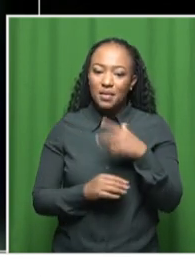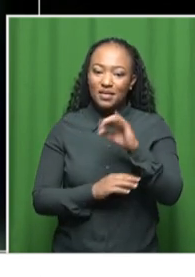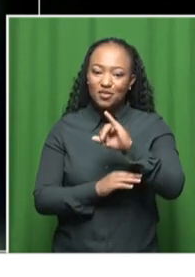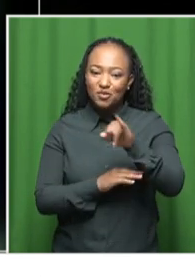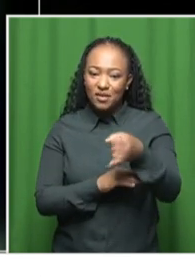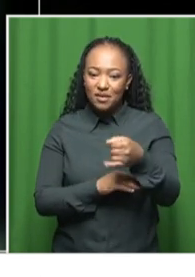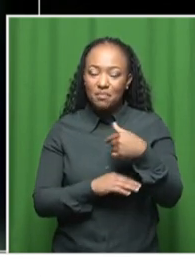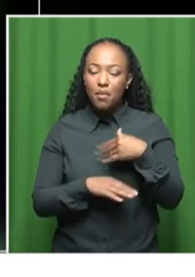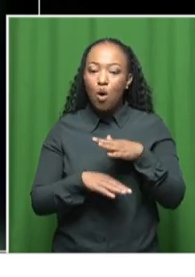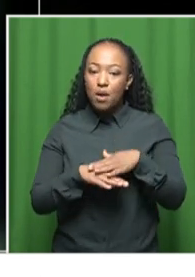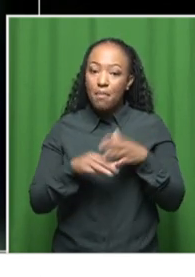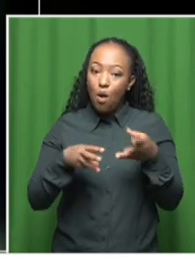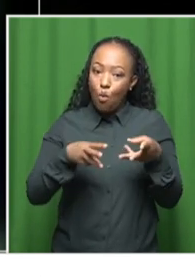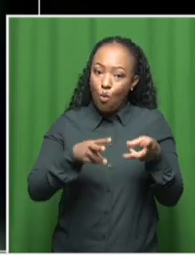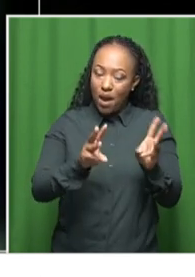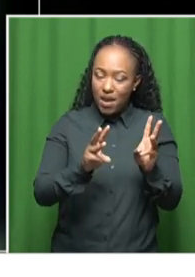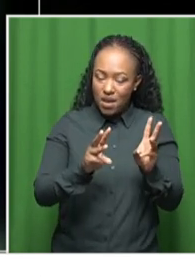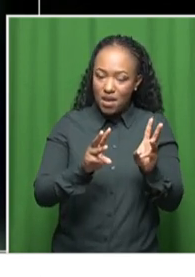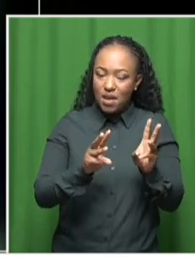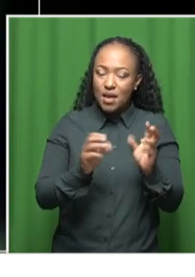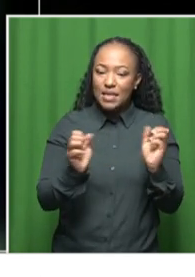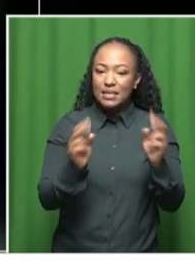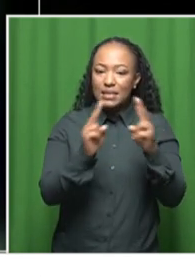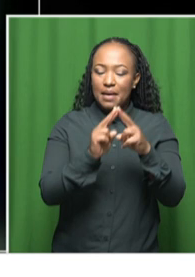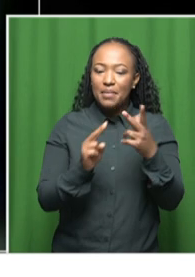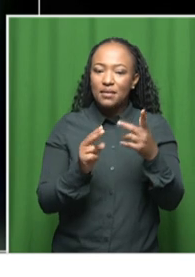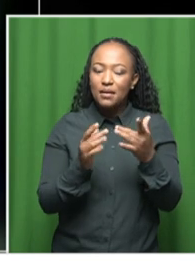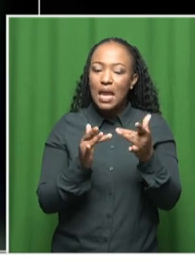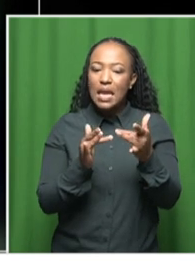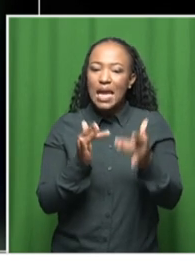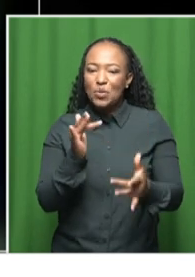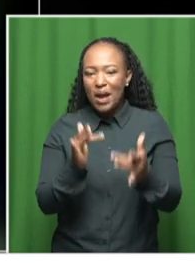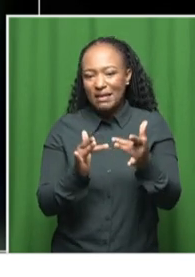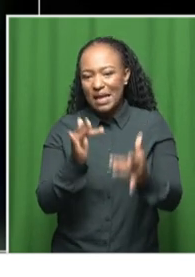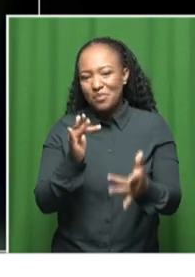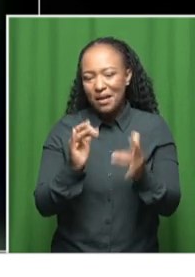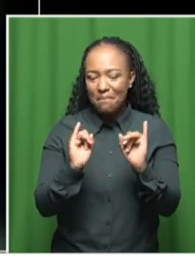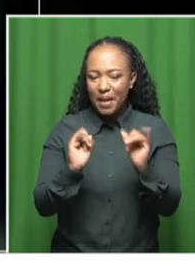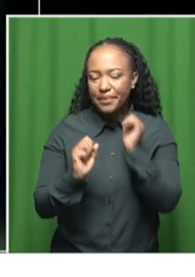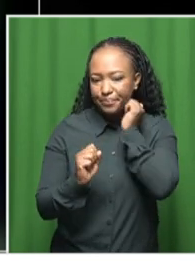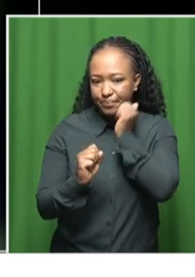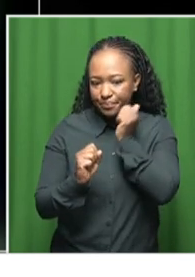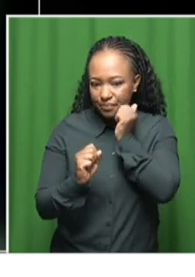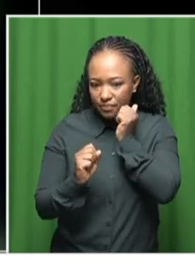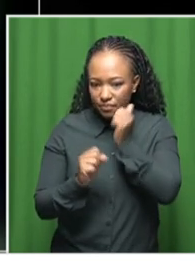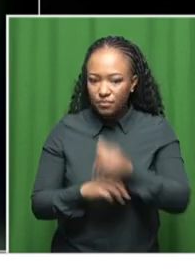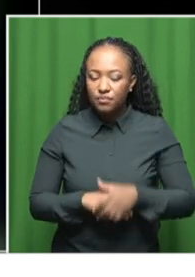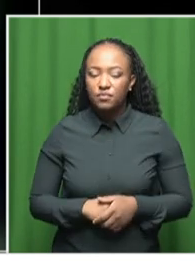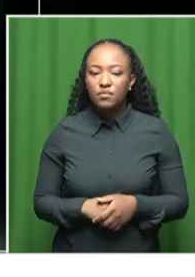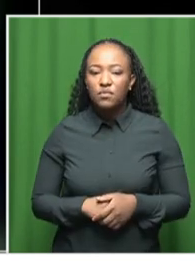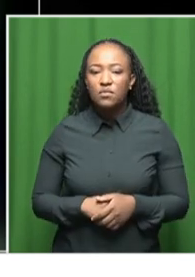I'm on my way to the summit now, and my reception is a bit bad, so I apologize for that. We've seen through years